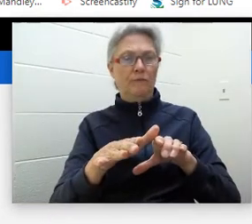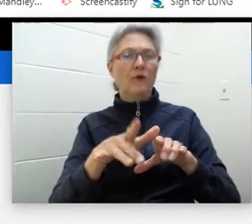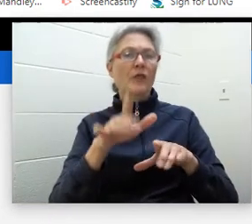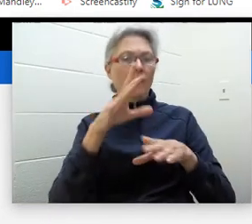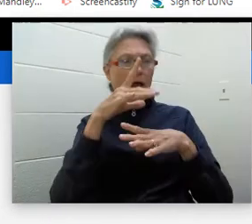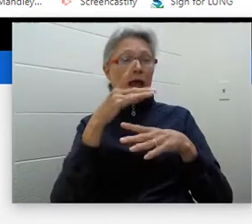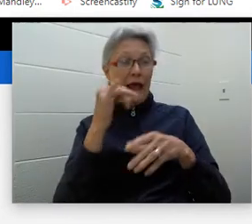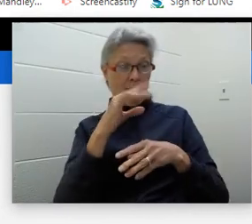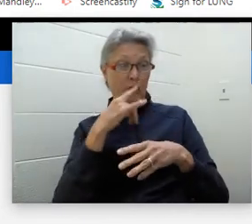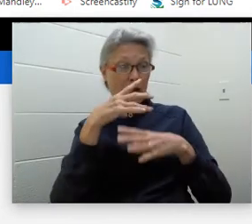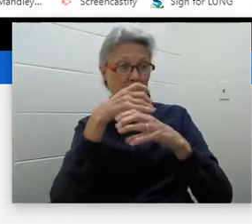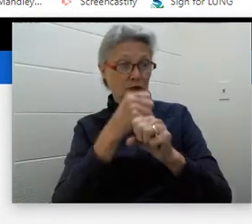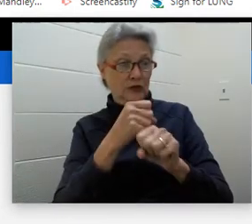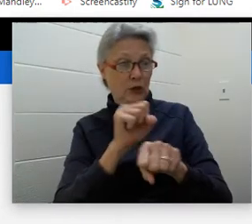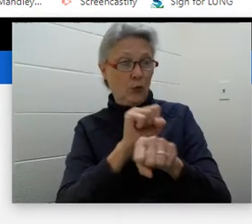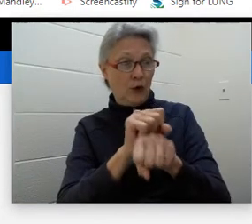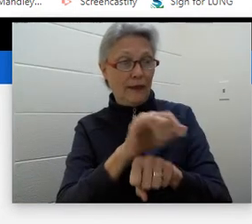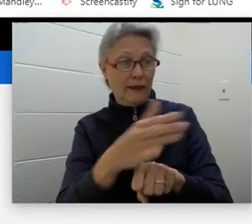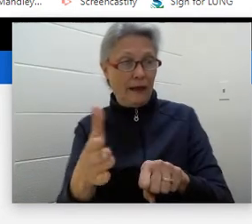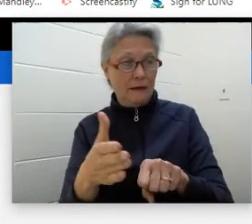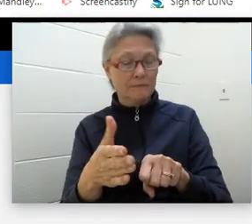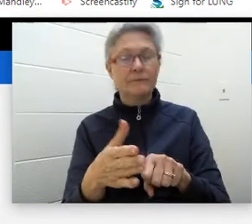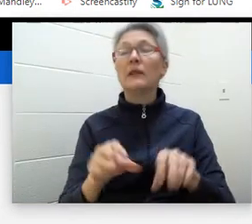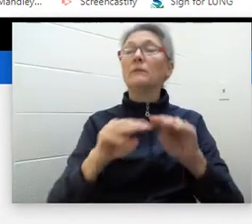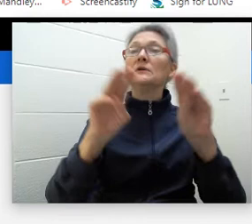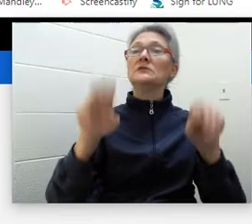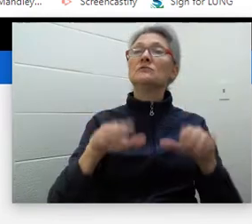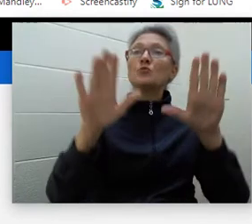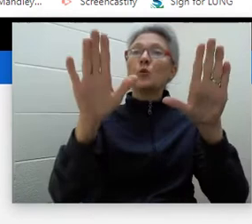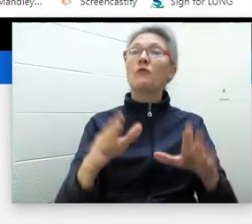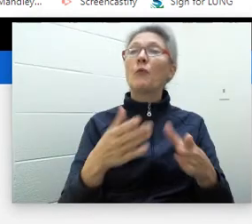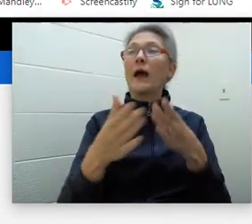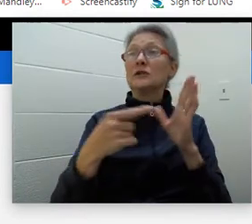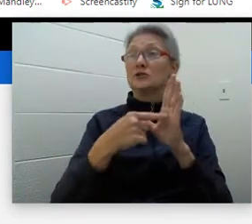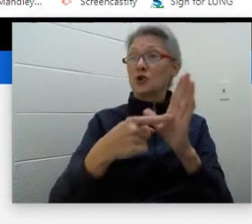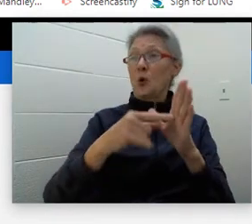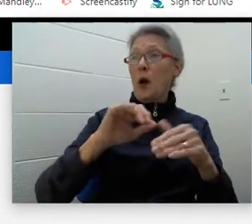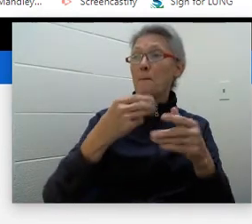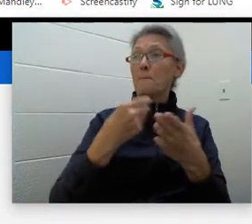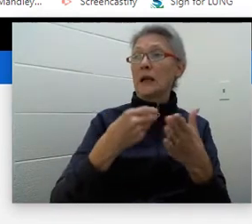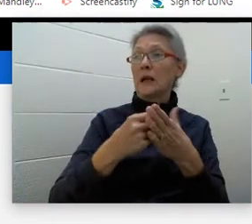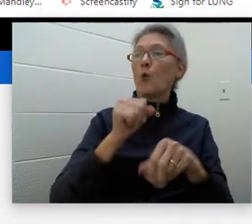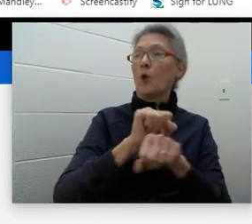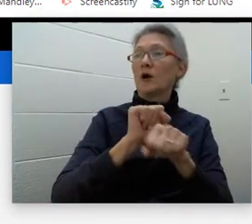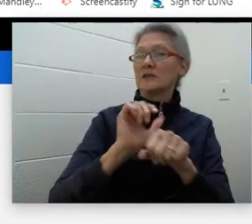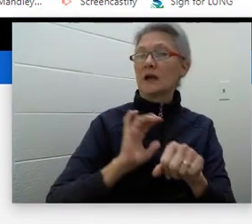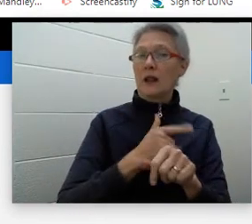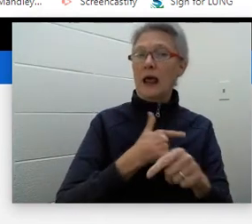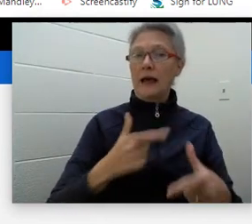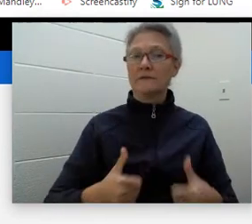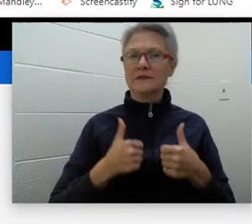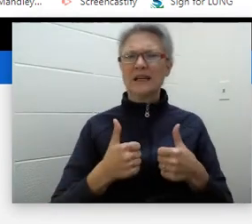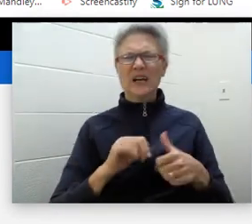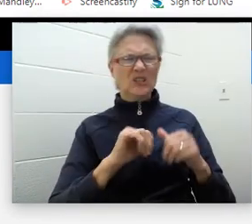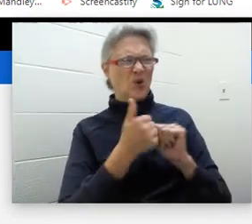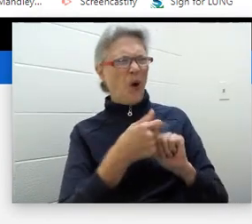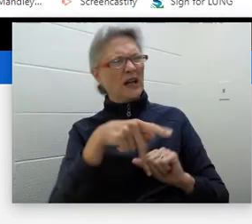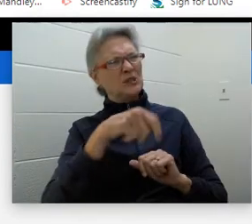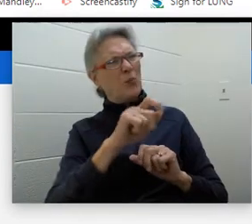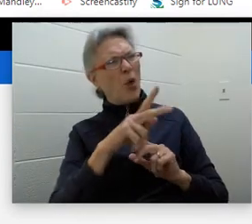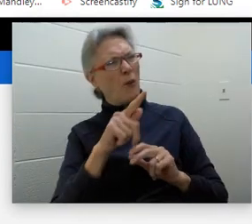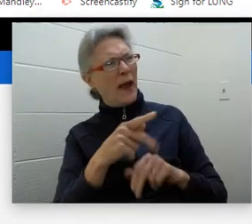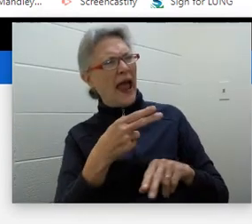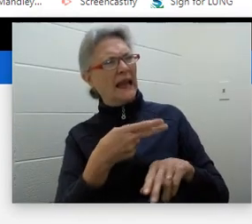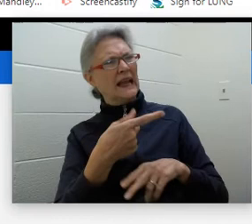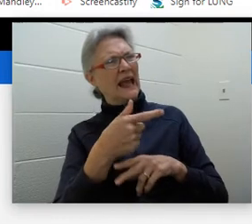understand how money works in our lives. So, why is pulp and a gas tank in the same exhibit? So, when you talk